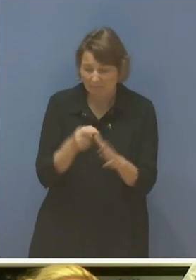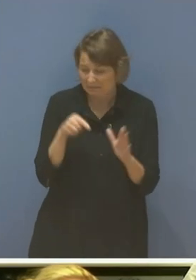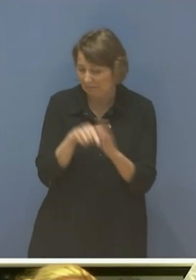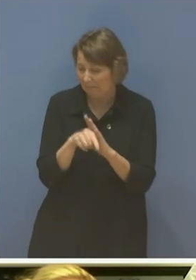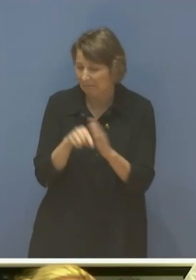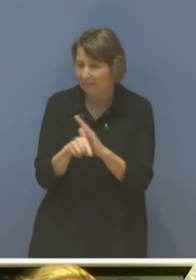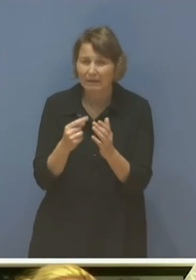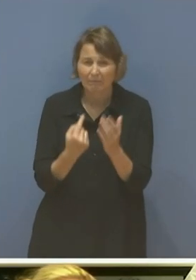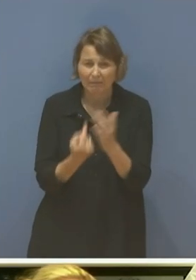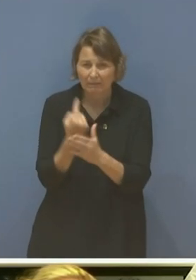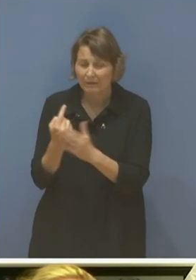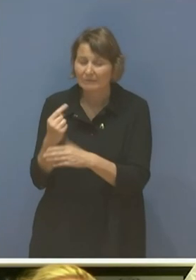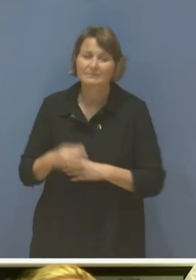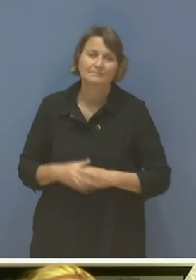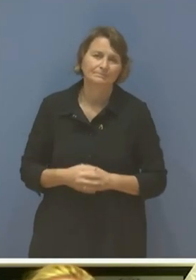Atsakh.